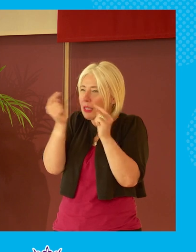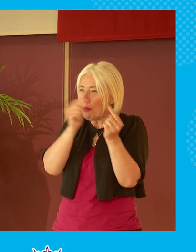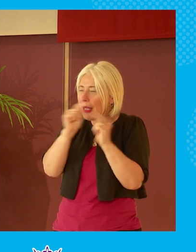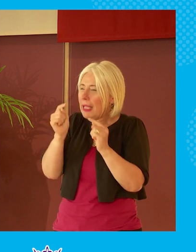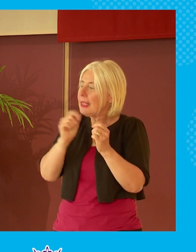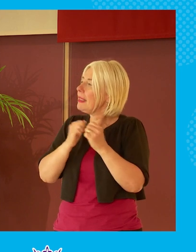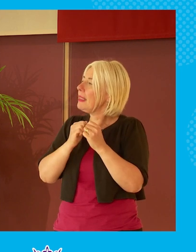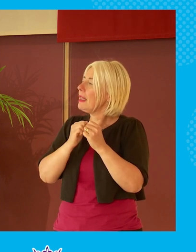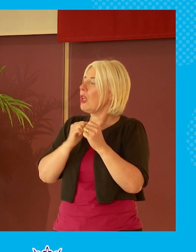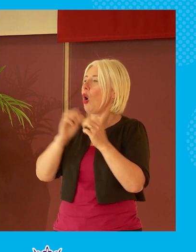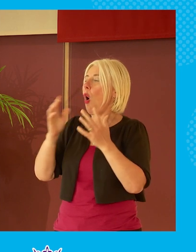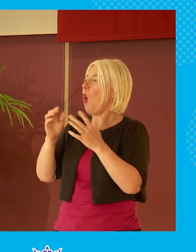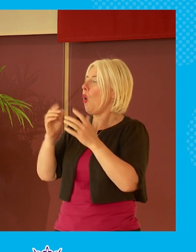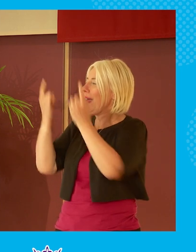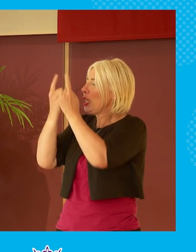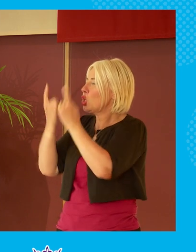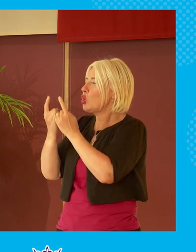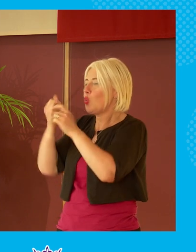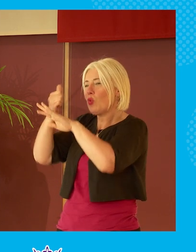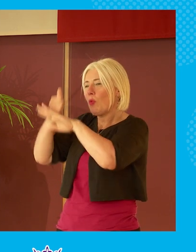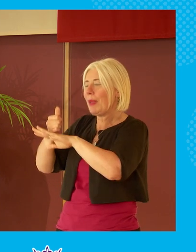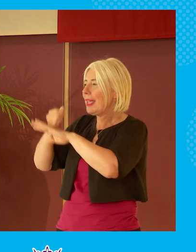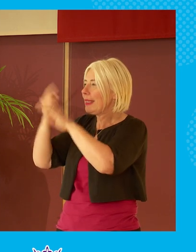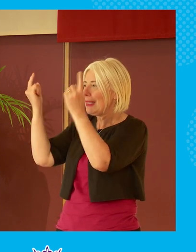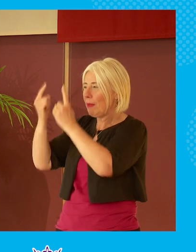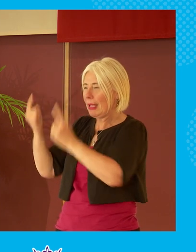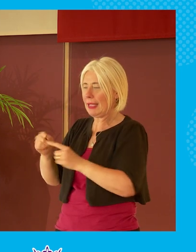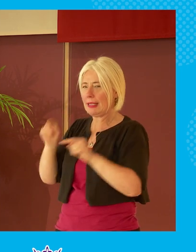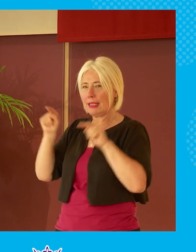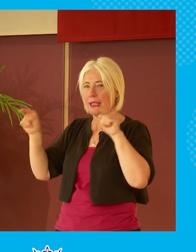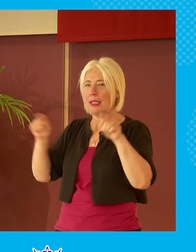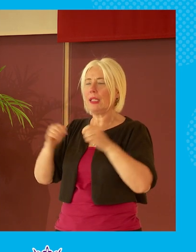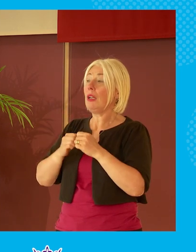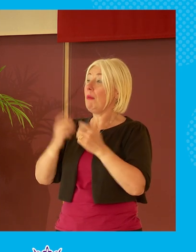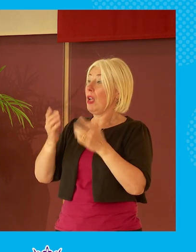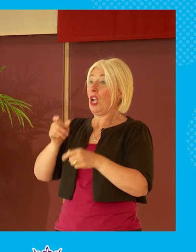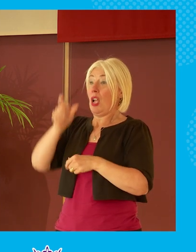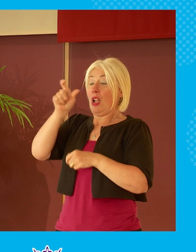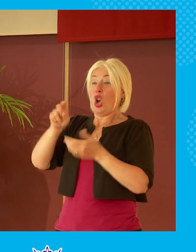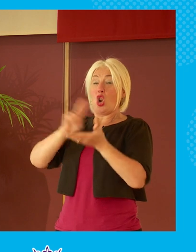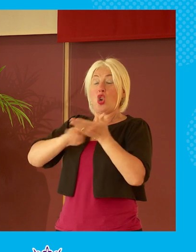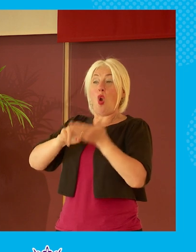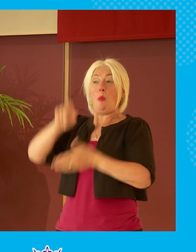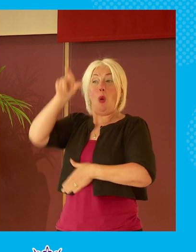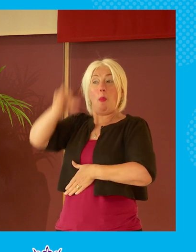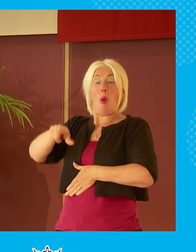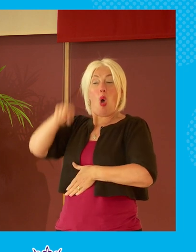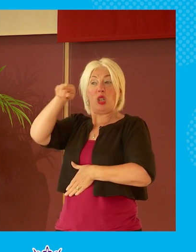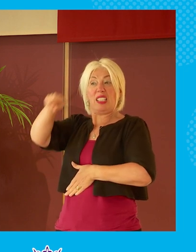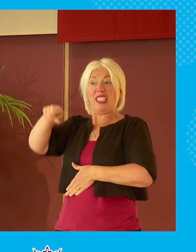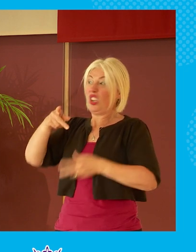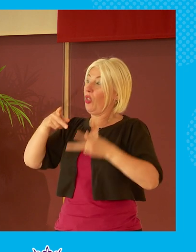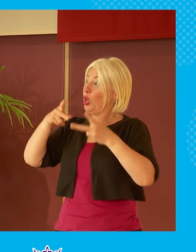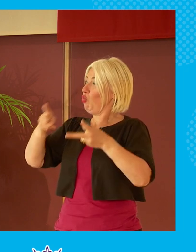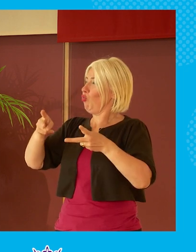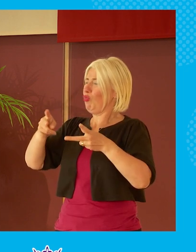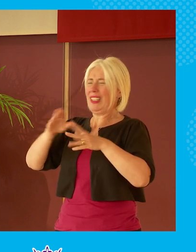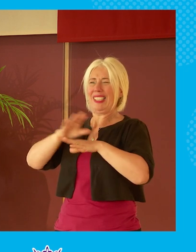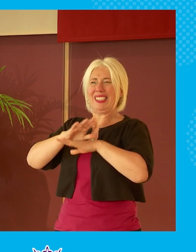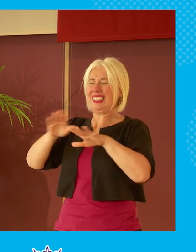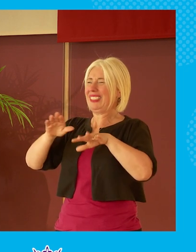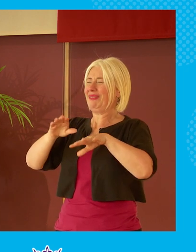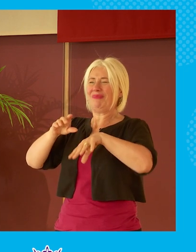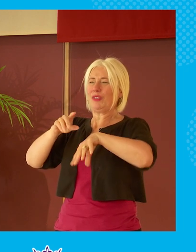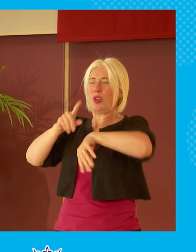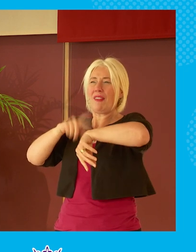based debate but how do we maybe encourage um the average person on the street that doesn't want to devote the time to looking at nuanced